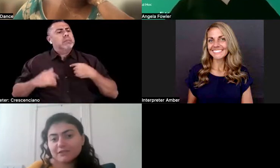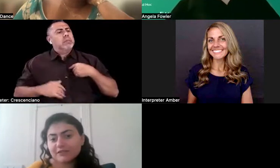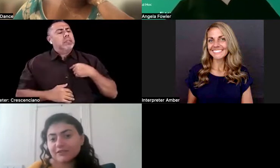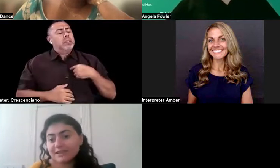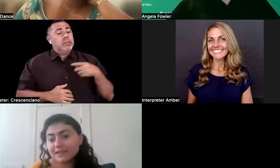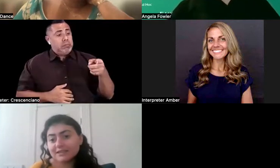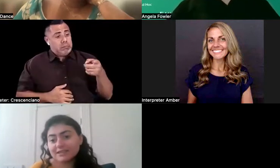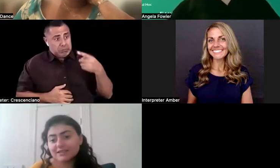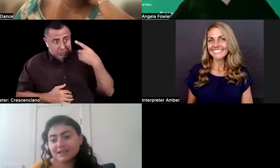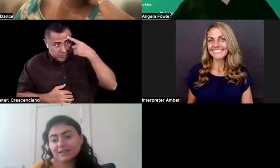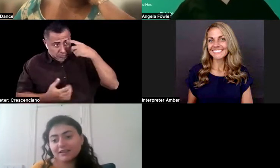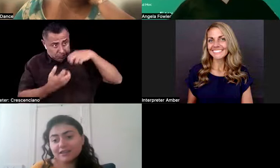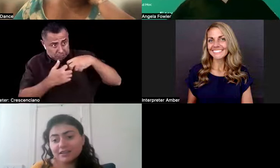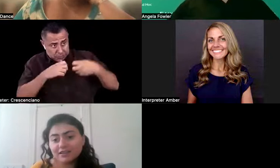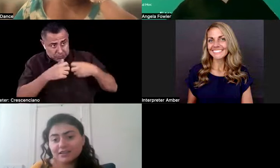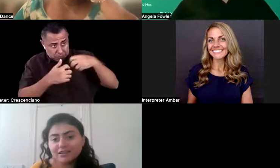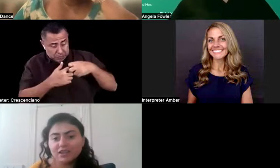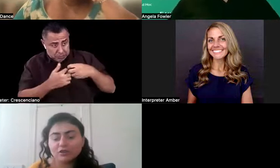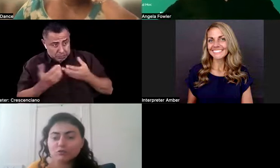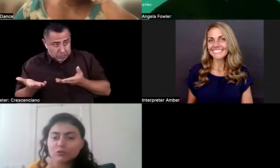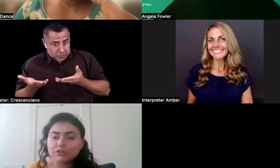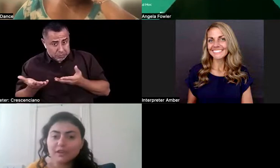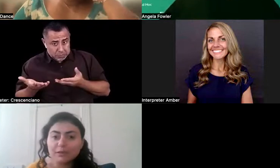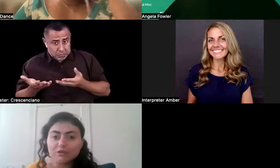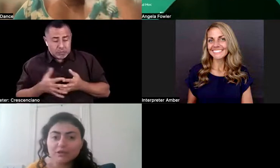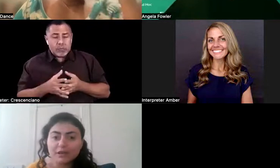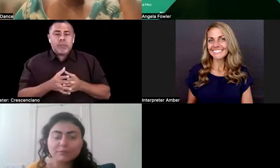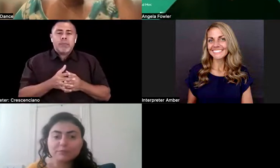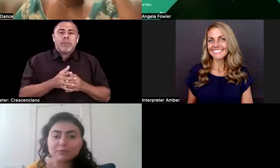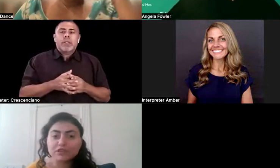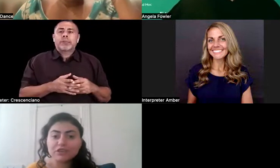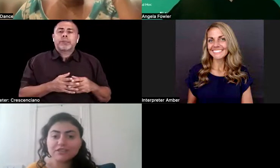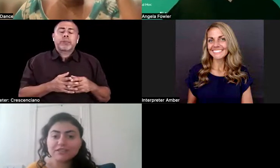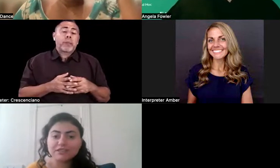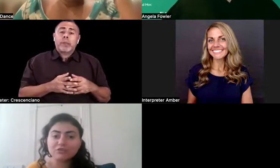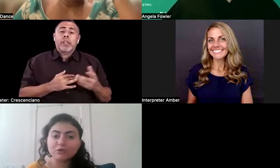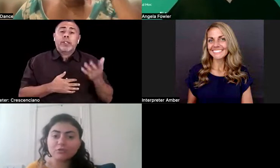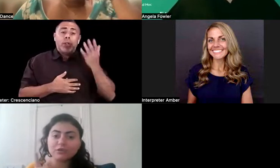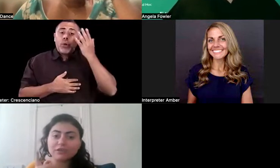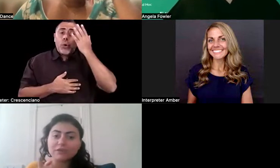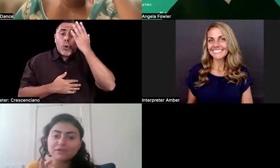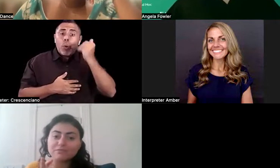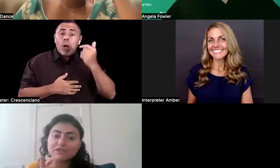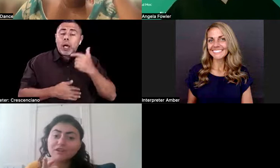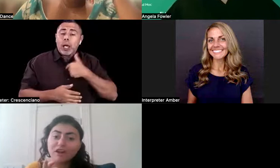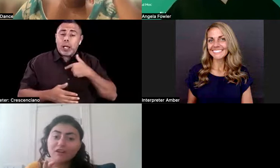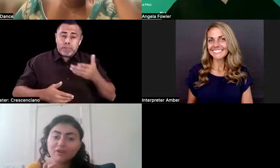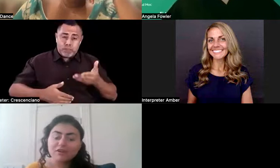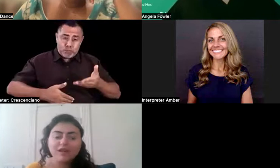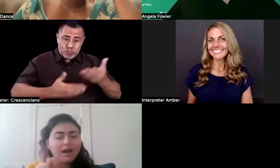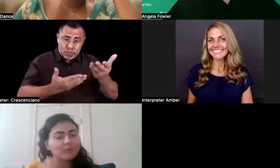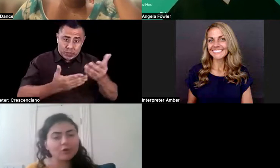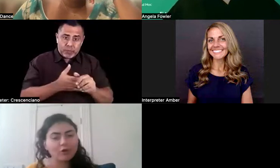Even if they can't say anything in it, the reason I bring it up is because later on when they make me that